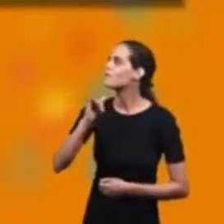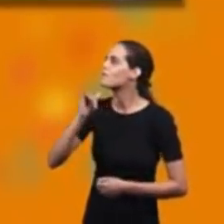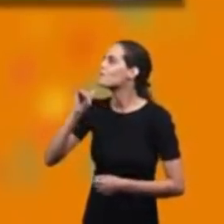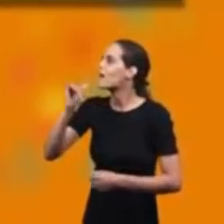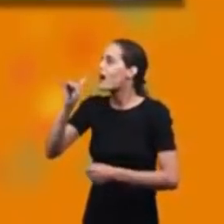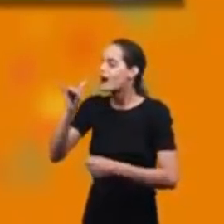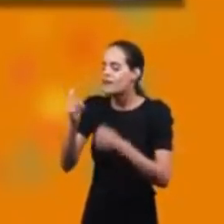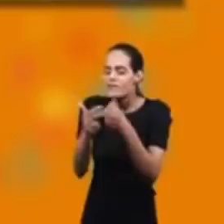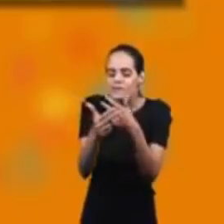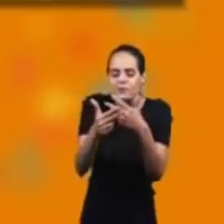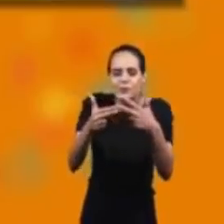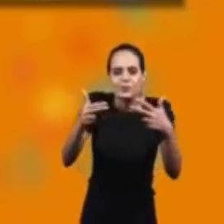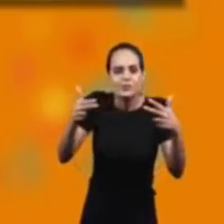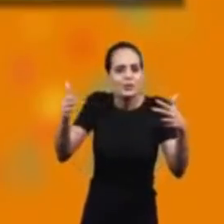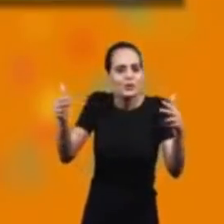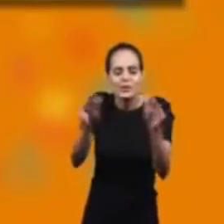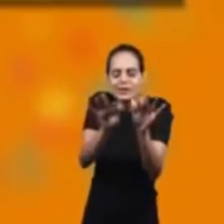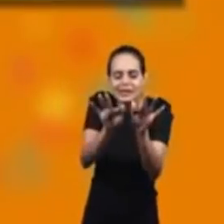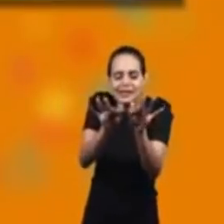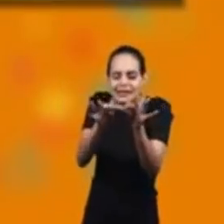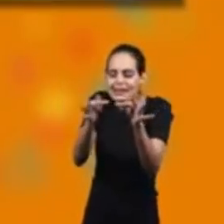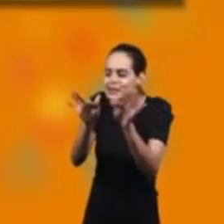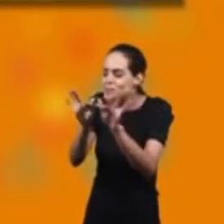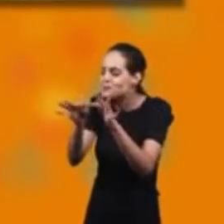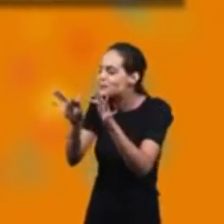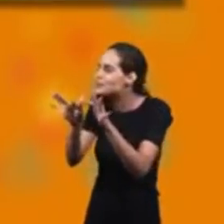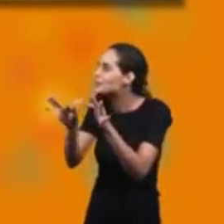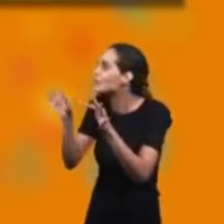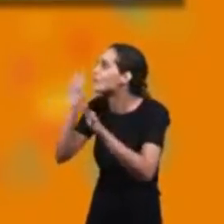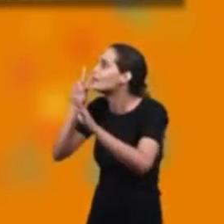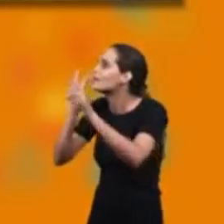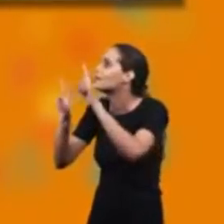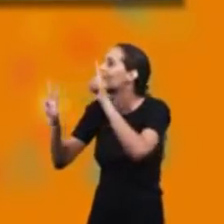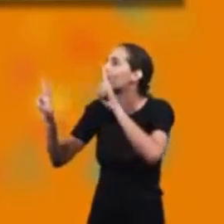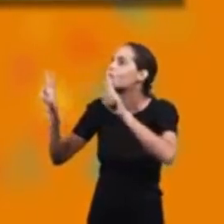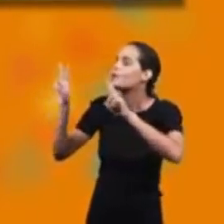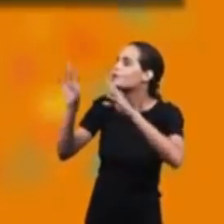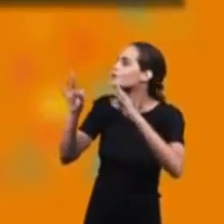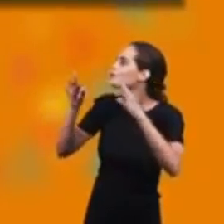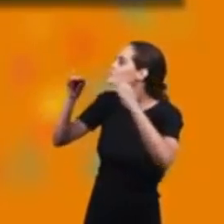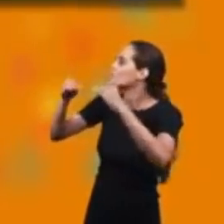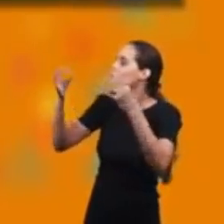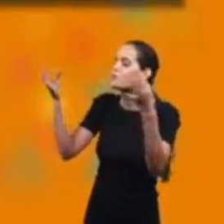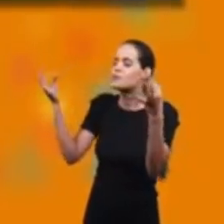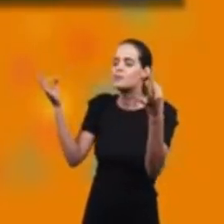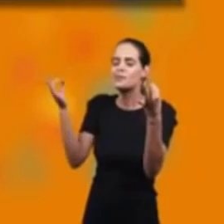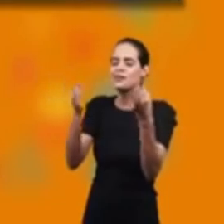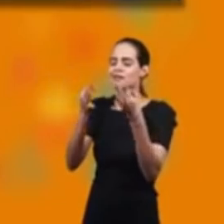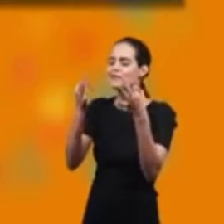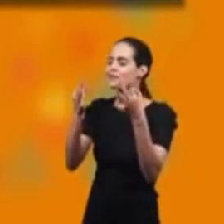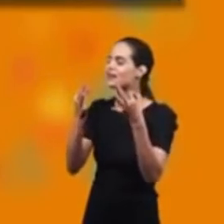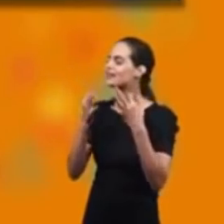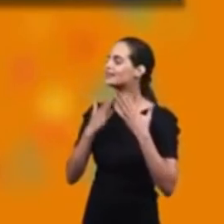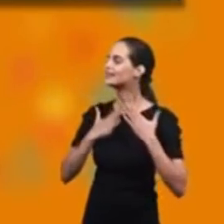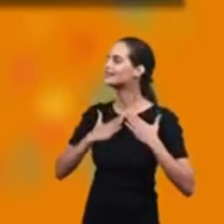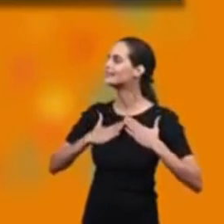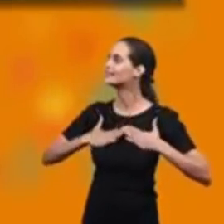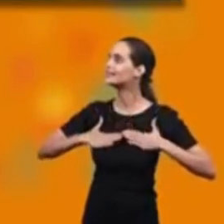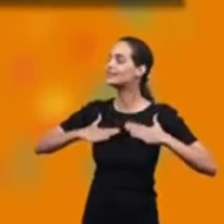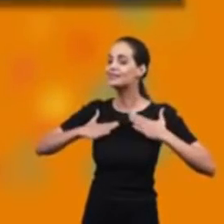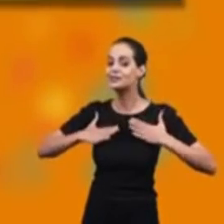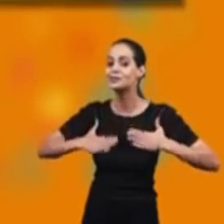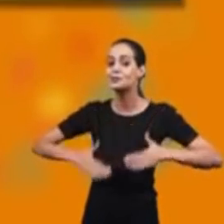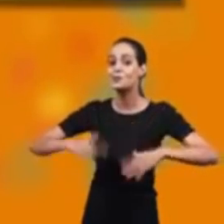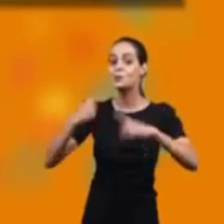Pai, even in your little things There's so much harmony